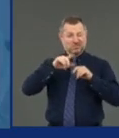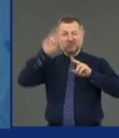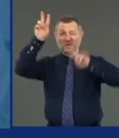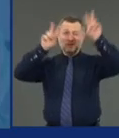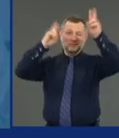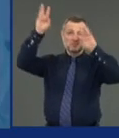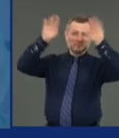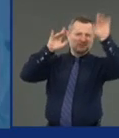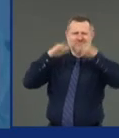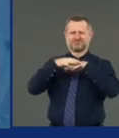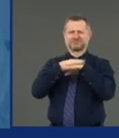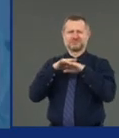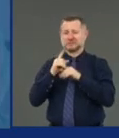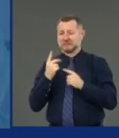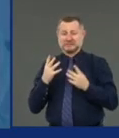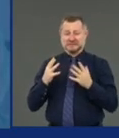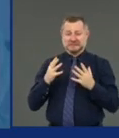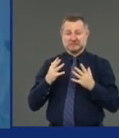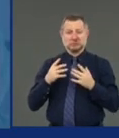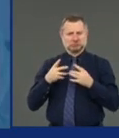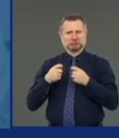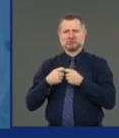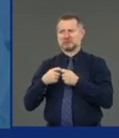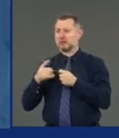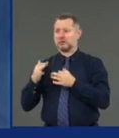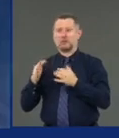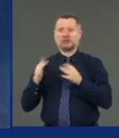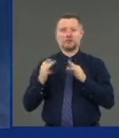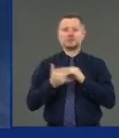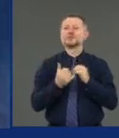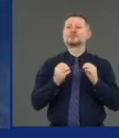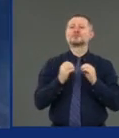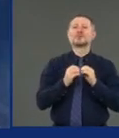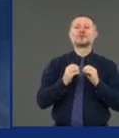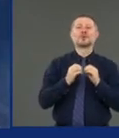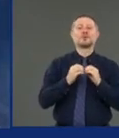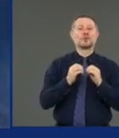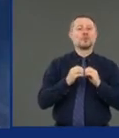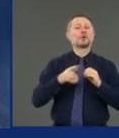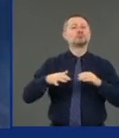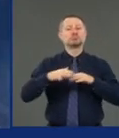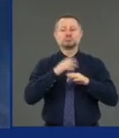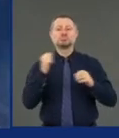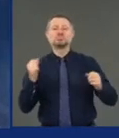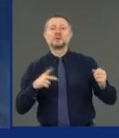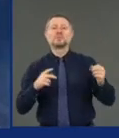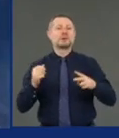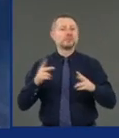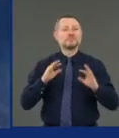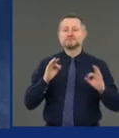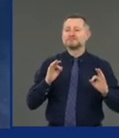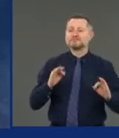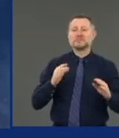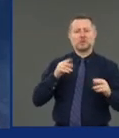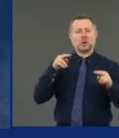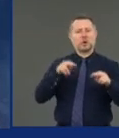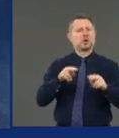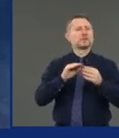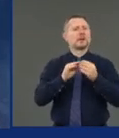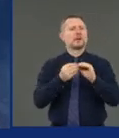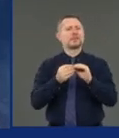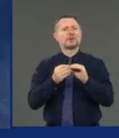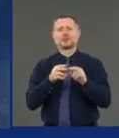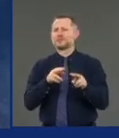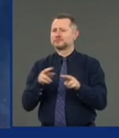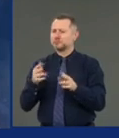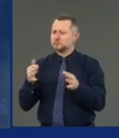We're doing it on the numbers. Numbers matter. This is not about politics. This is about